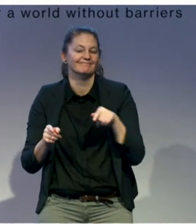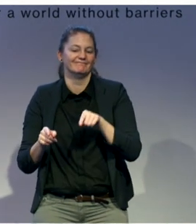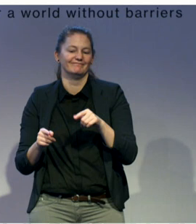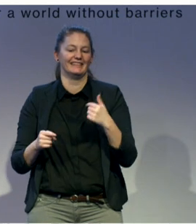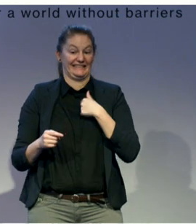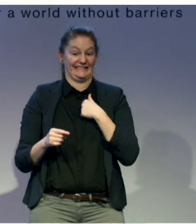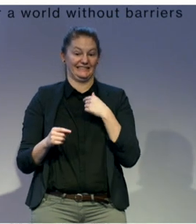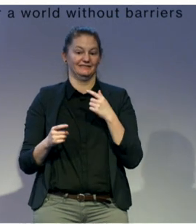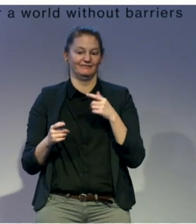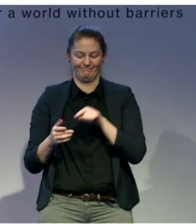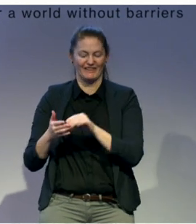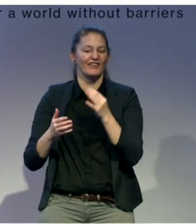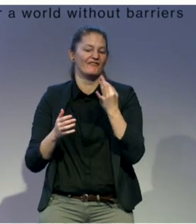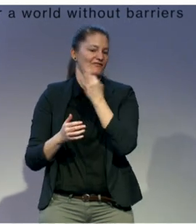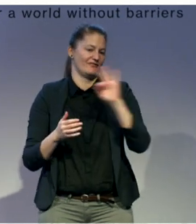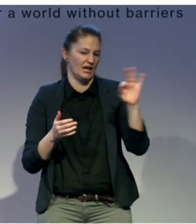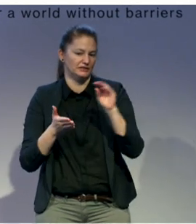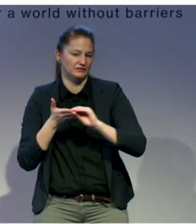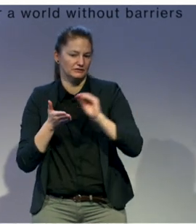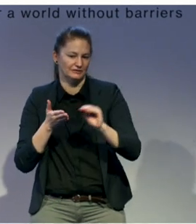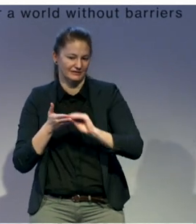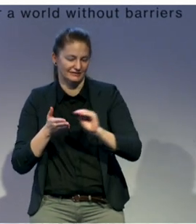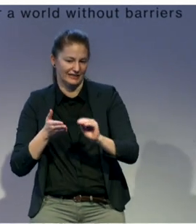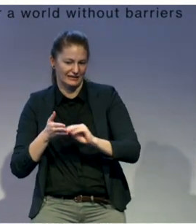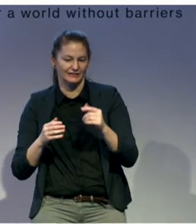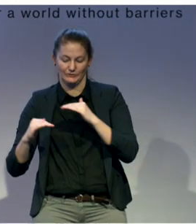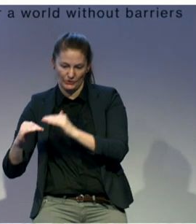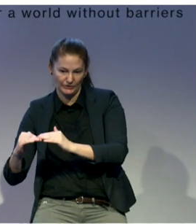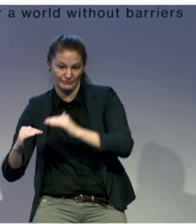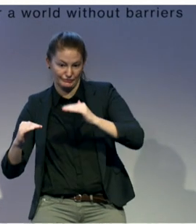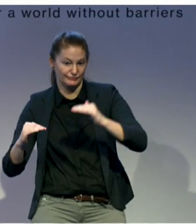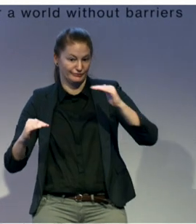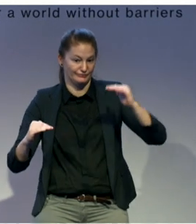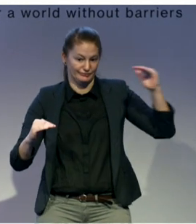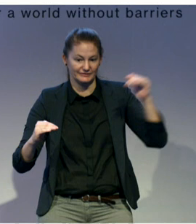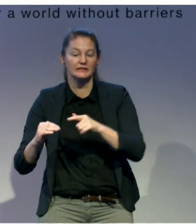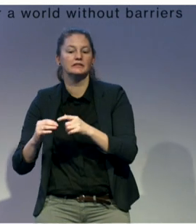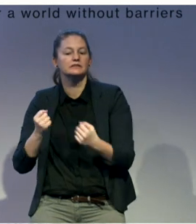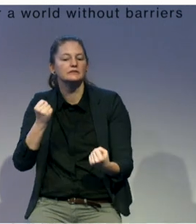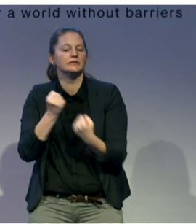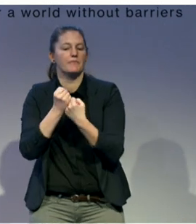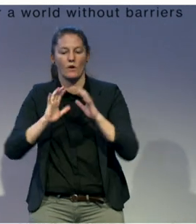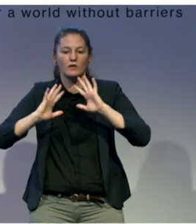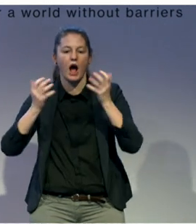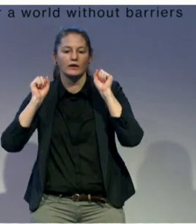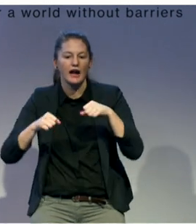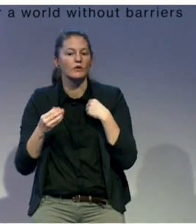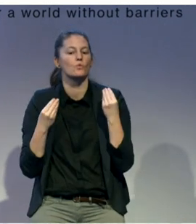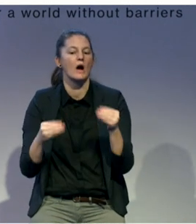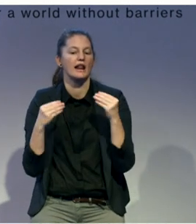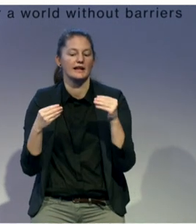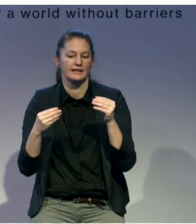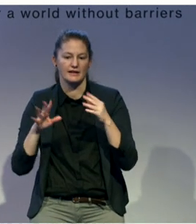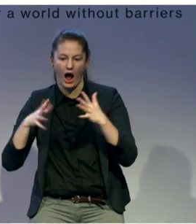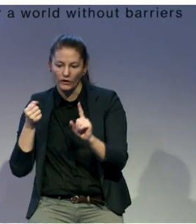ladders have been developed to help us actually look at the quality and the impact of the participation